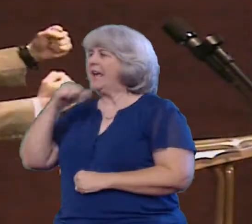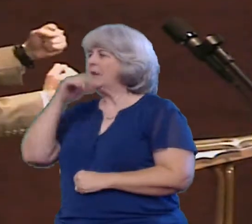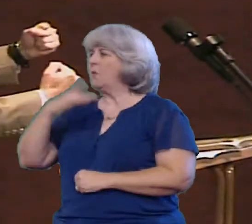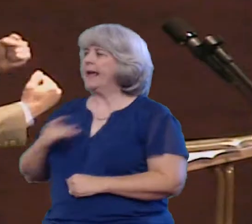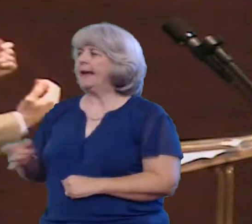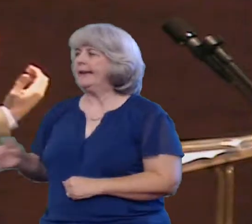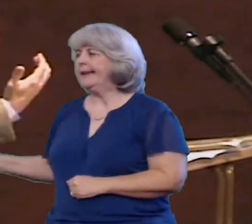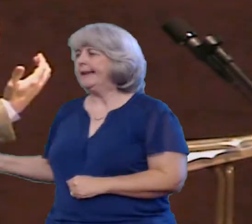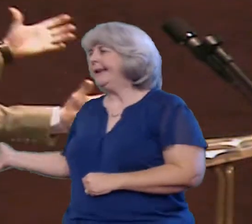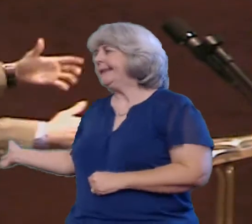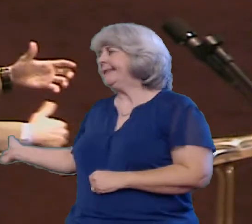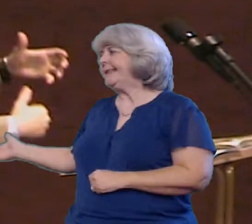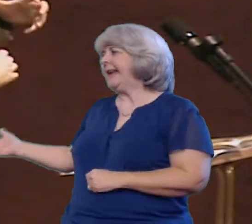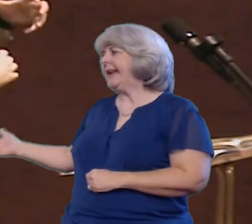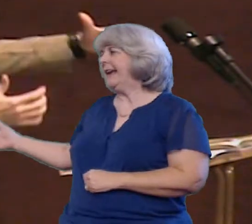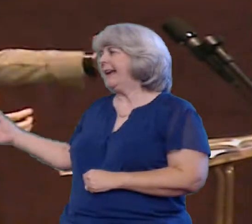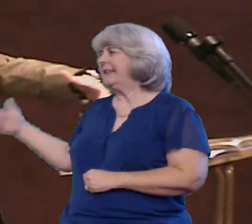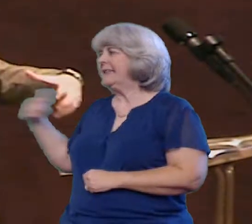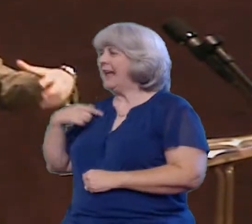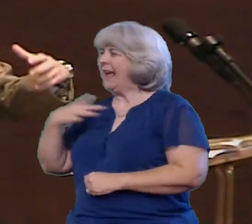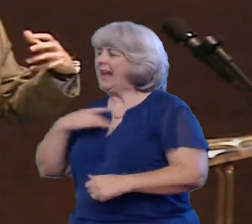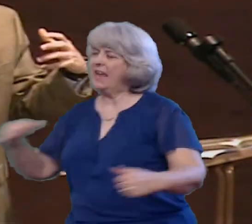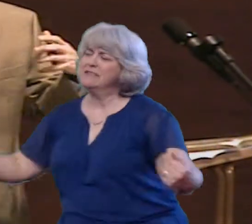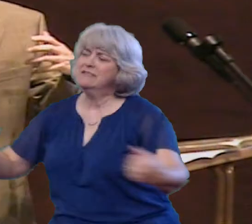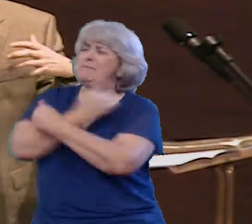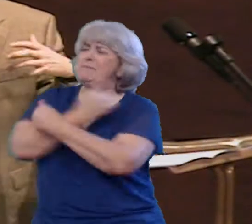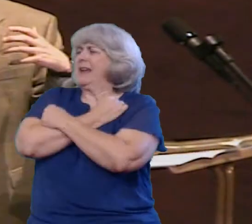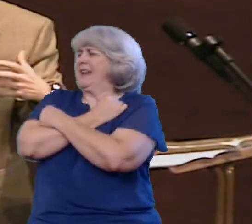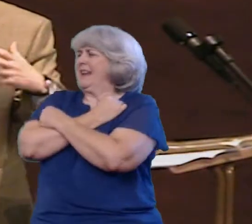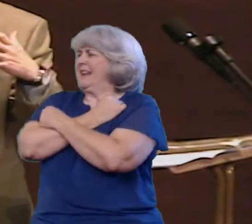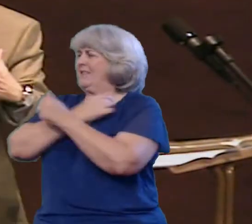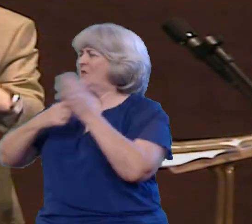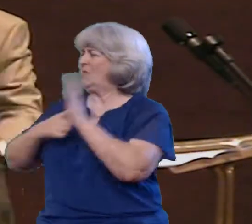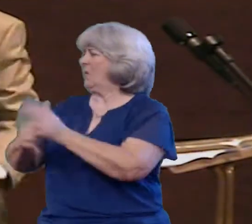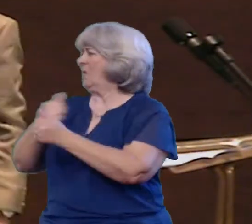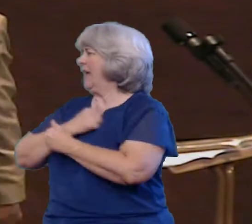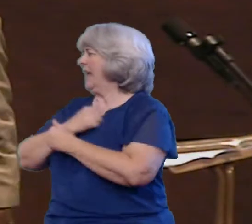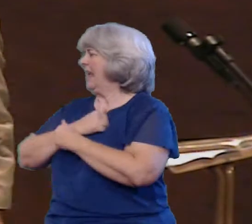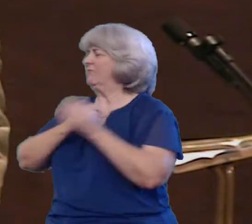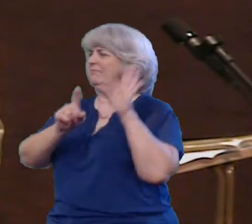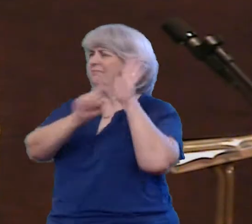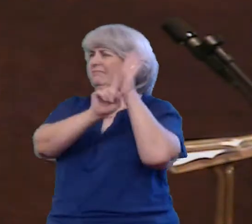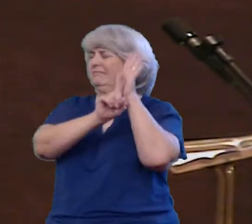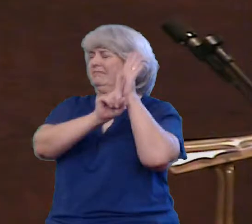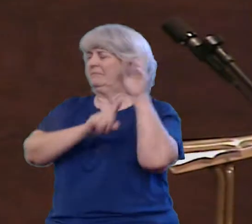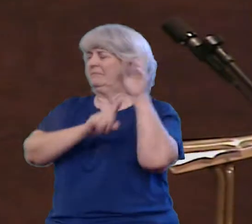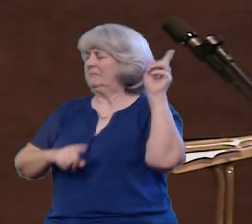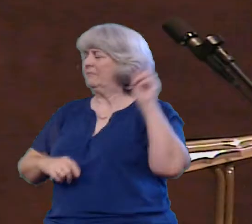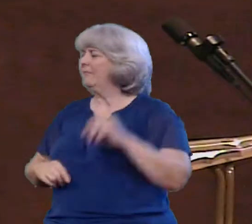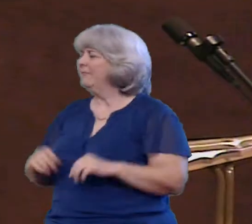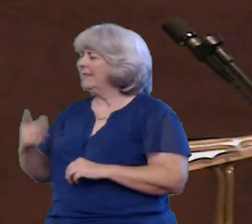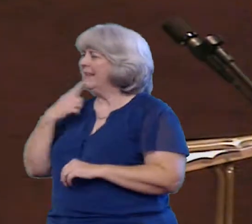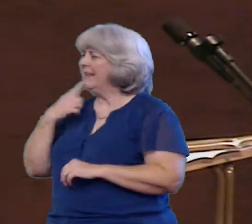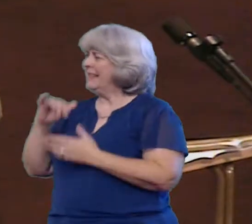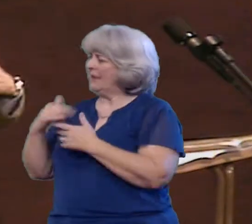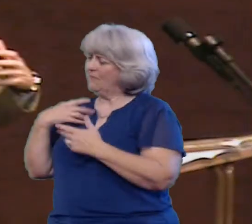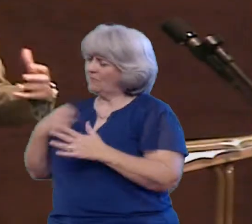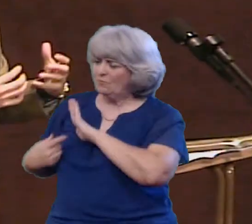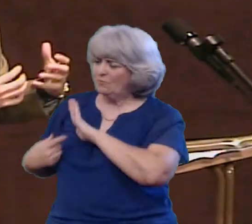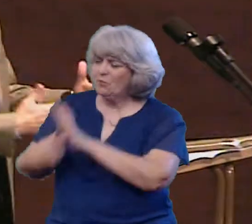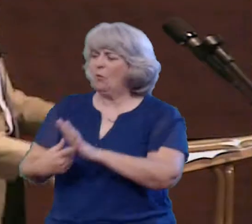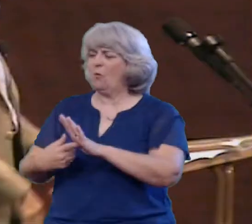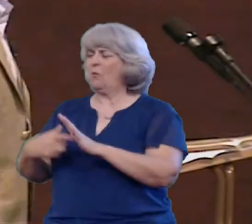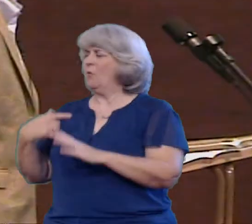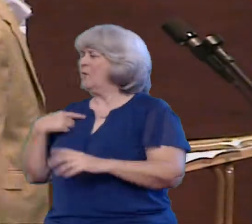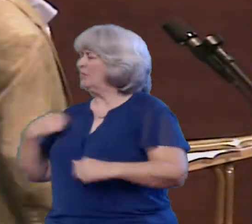We want to let people know that we love them that we care for them that that we want to be there for them That we're willing to give them those good